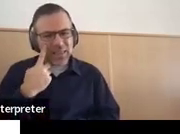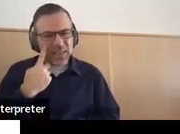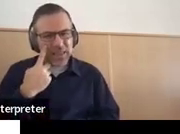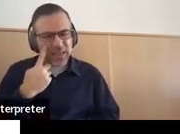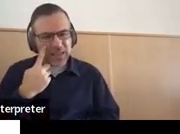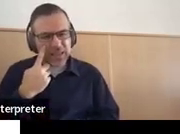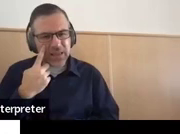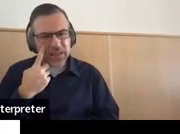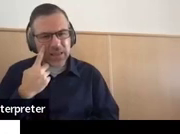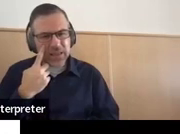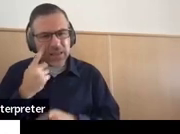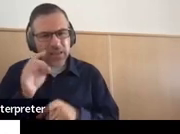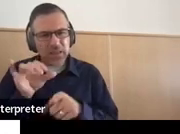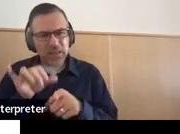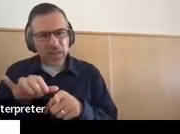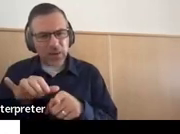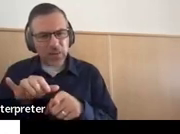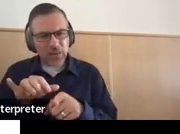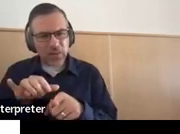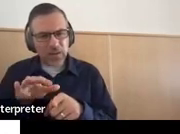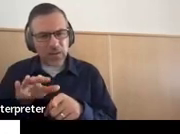That one is not 9D. Okay.